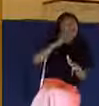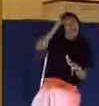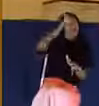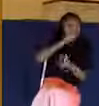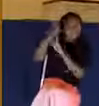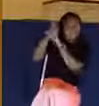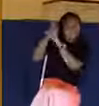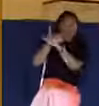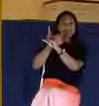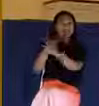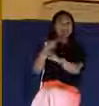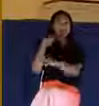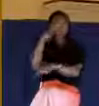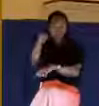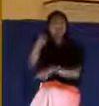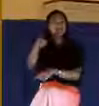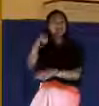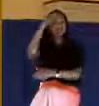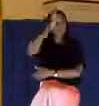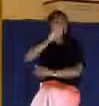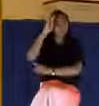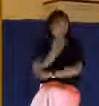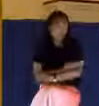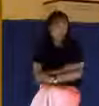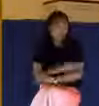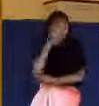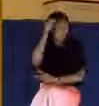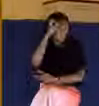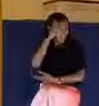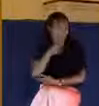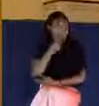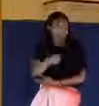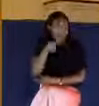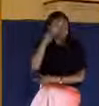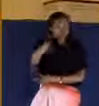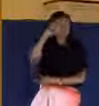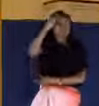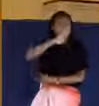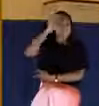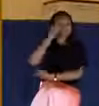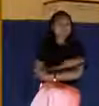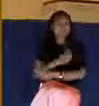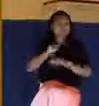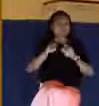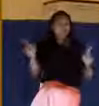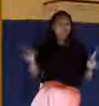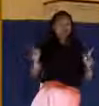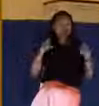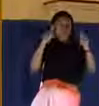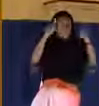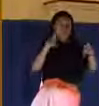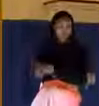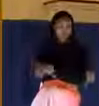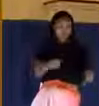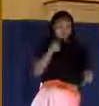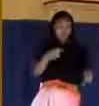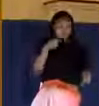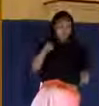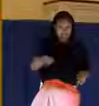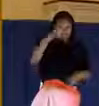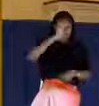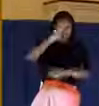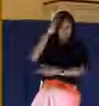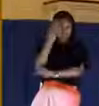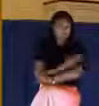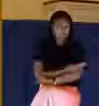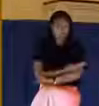transfiguration. Demons acknowledge this, but Mark does not record the confession that Jesus is the son of God from the lips of God a human being